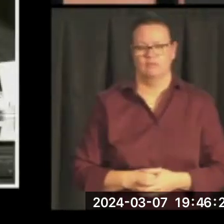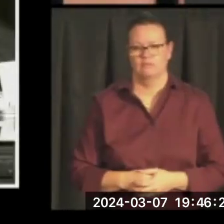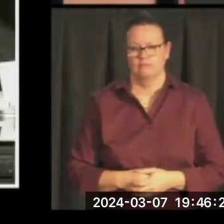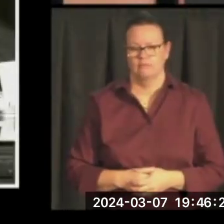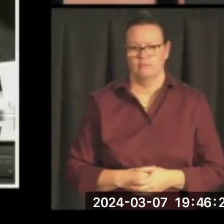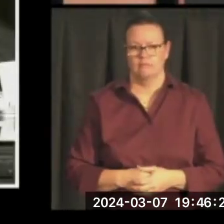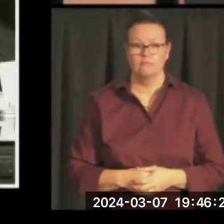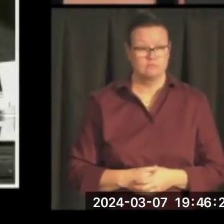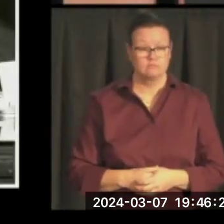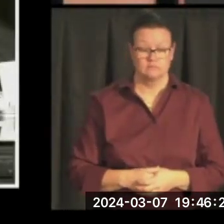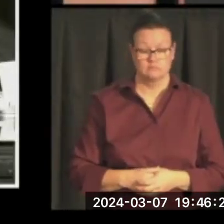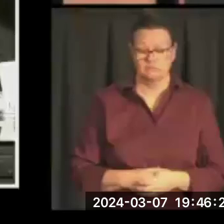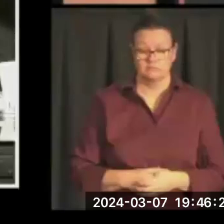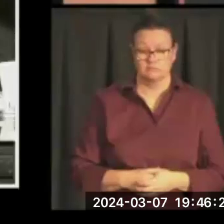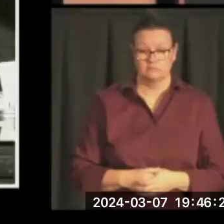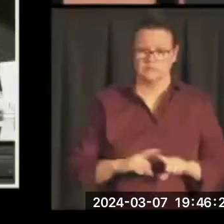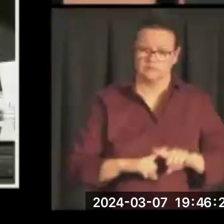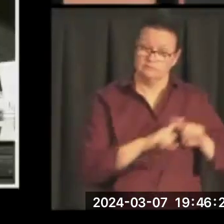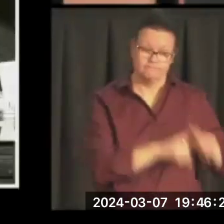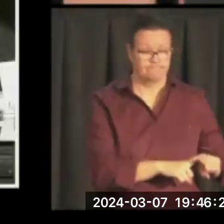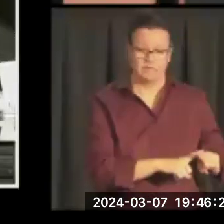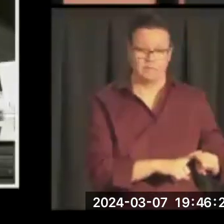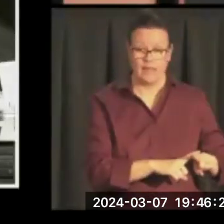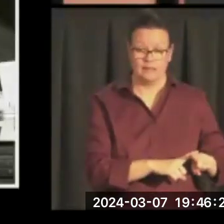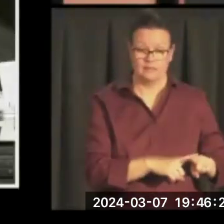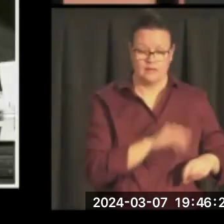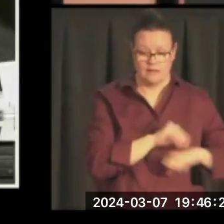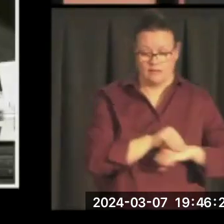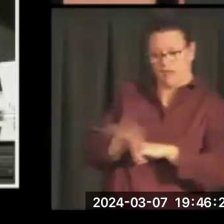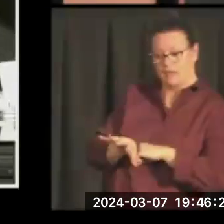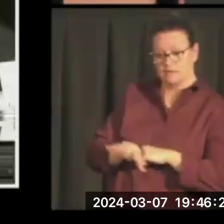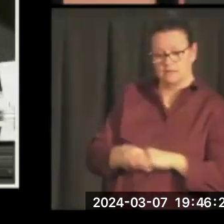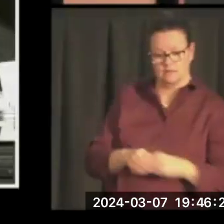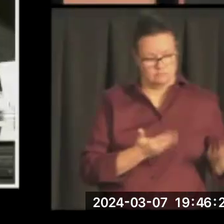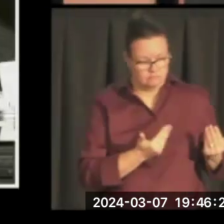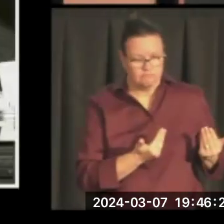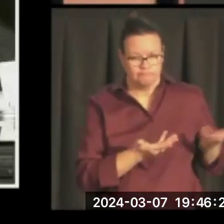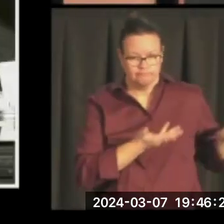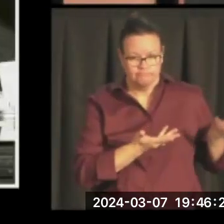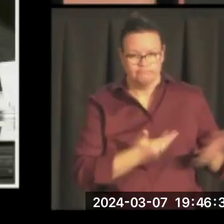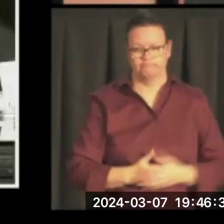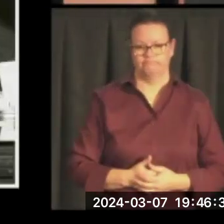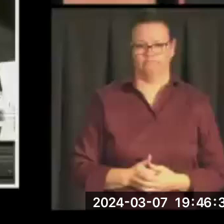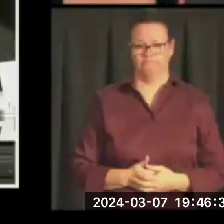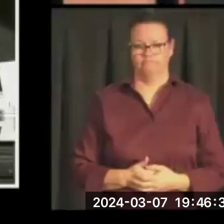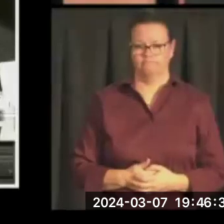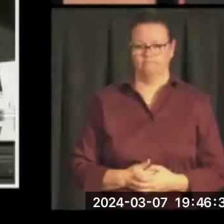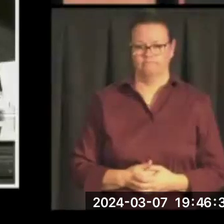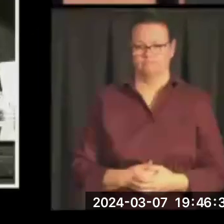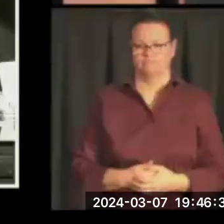depended upon her advice, as he said over and over again. He also